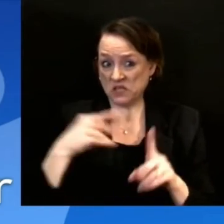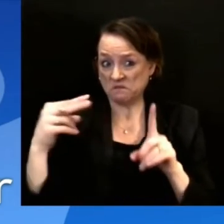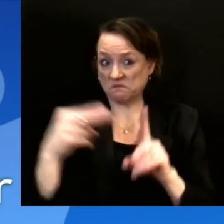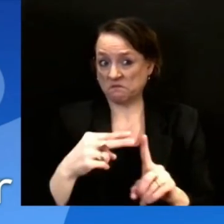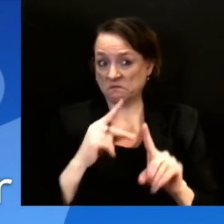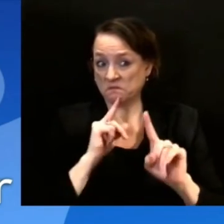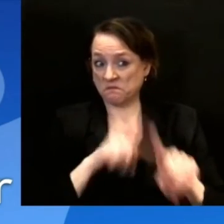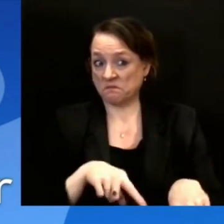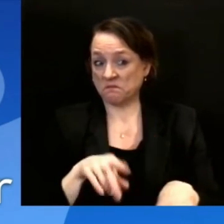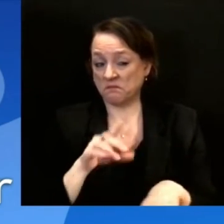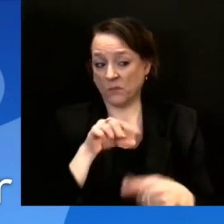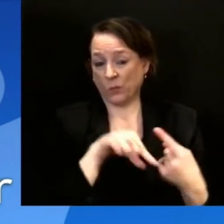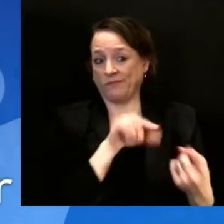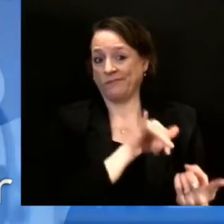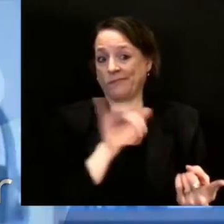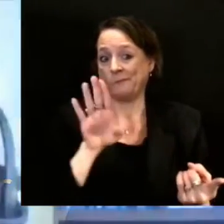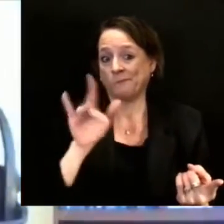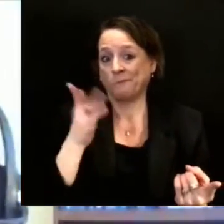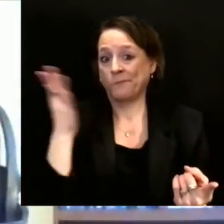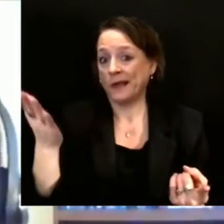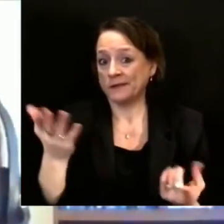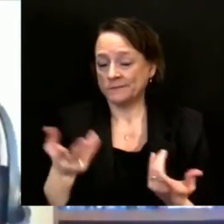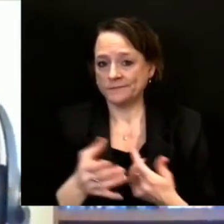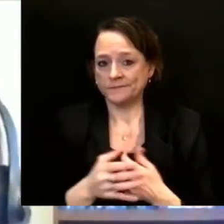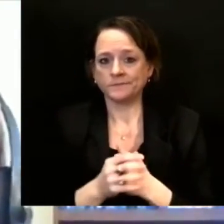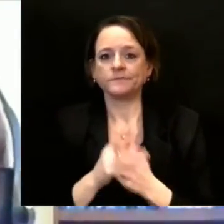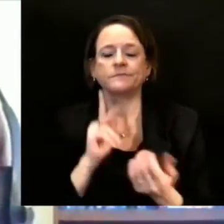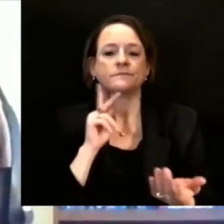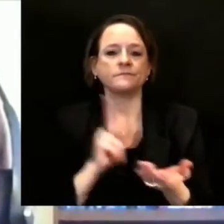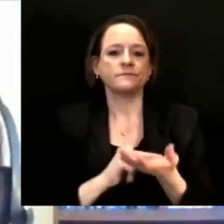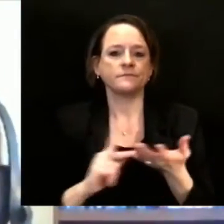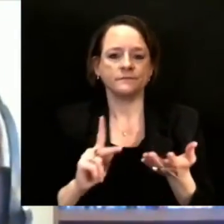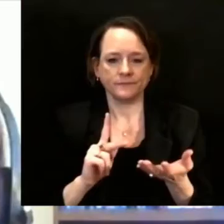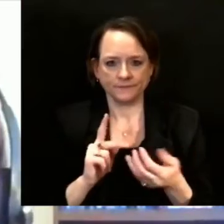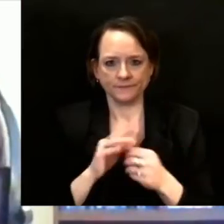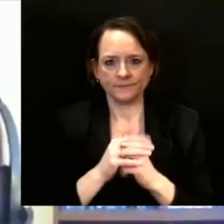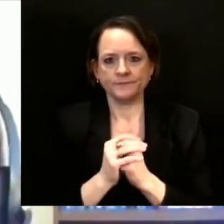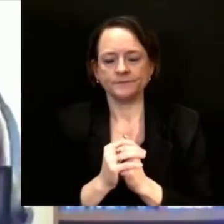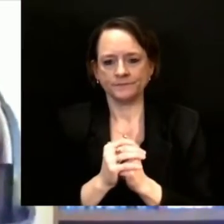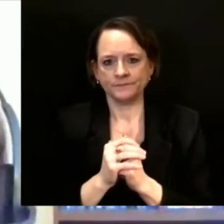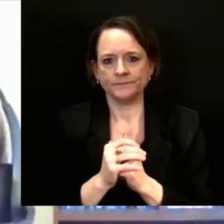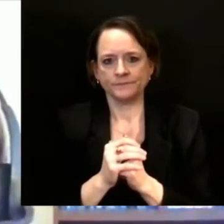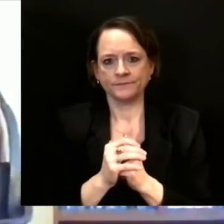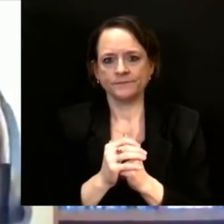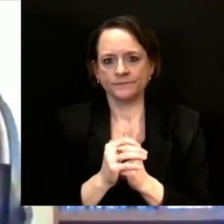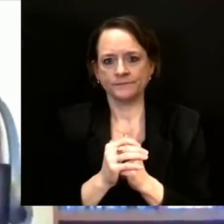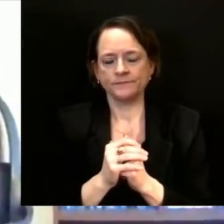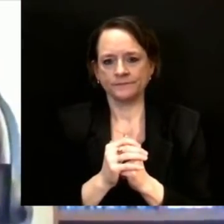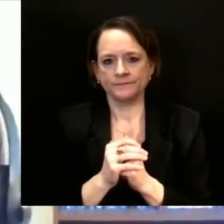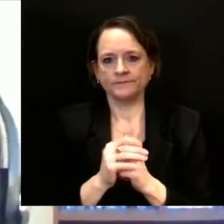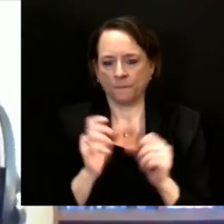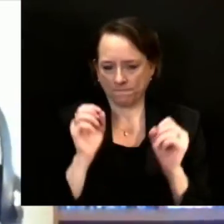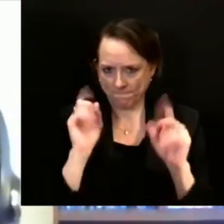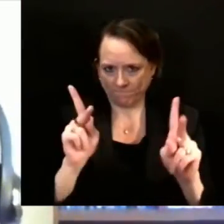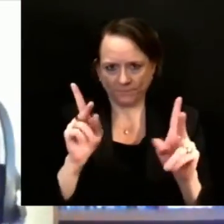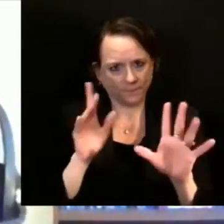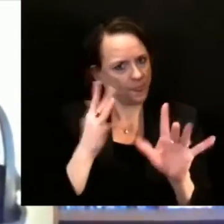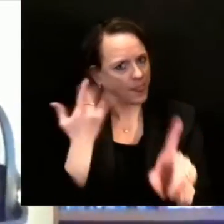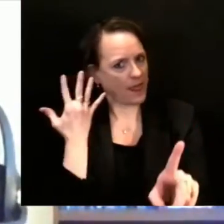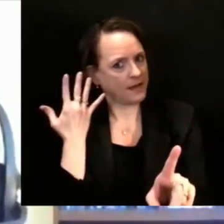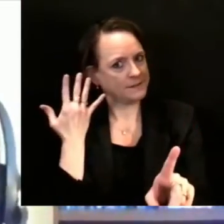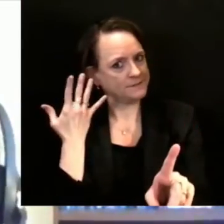Well, I take issue with anyone thinking a system that within just a little bit over a month has delivered